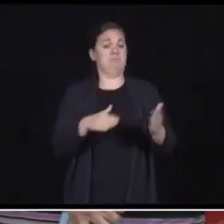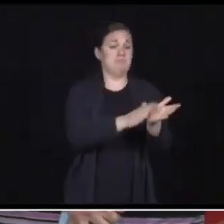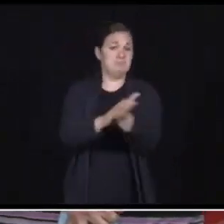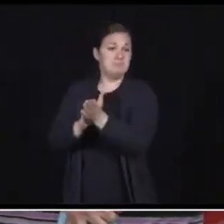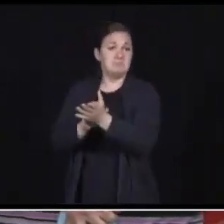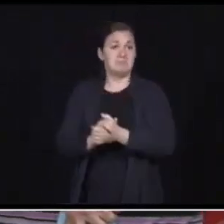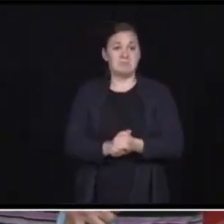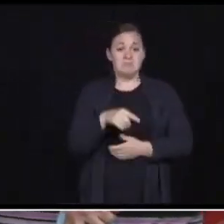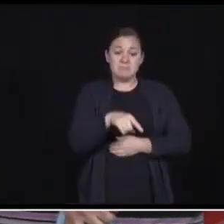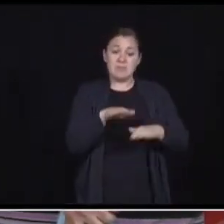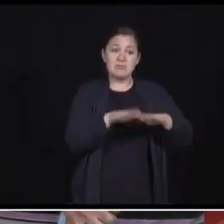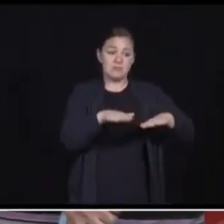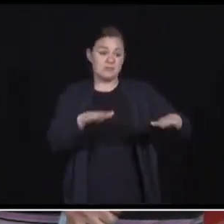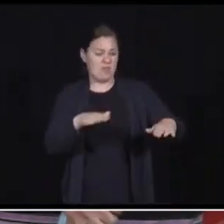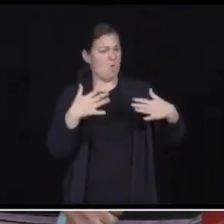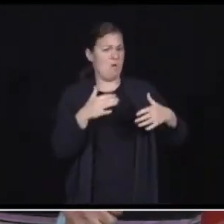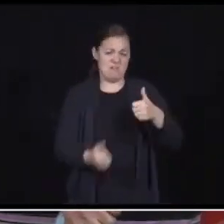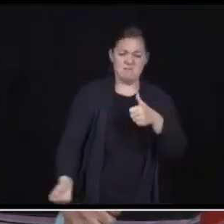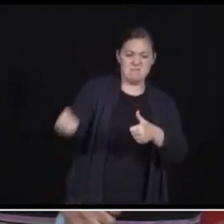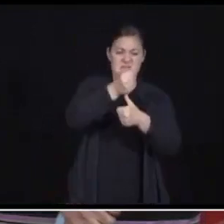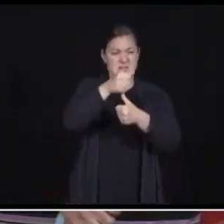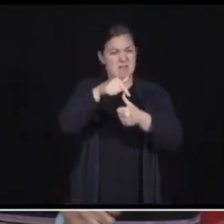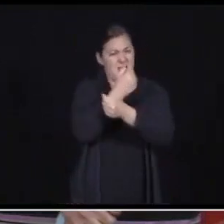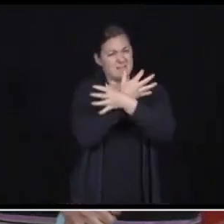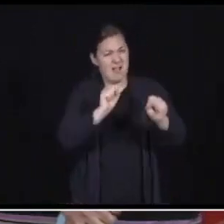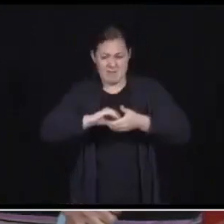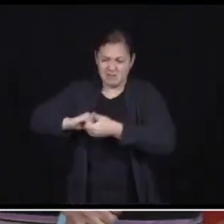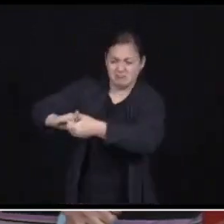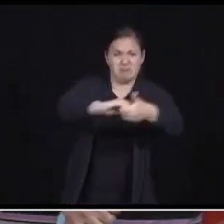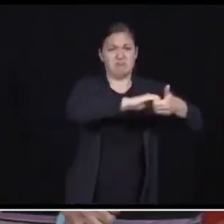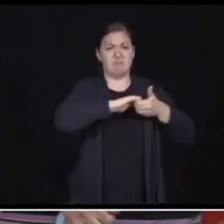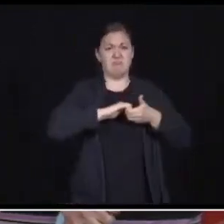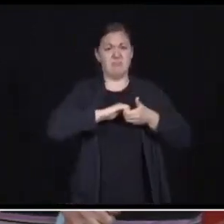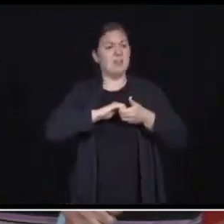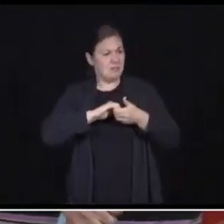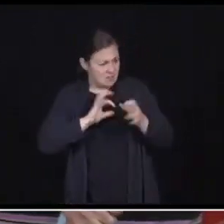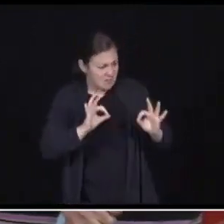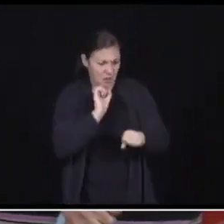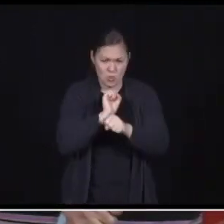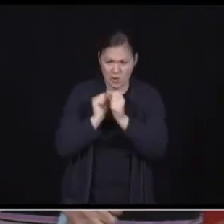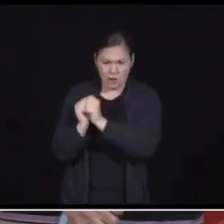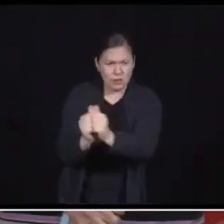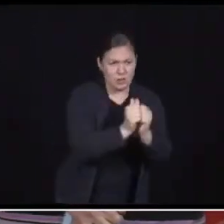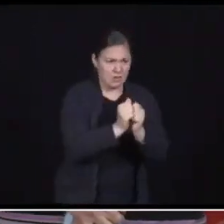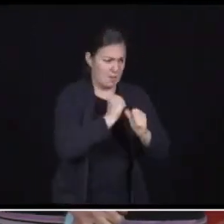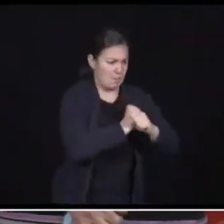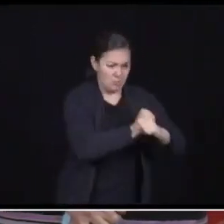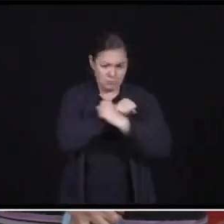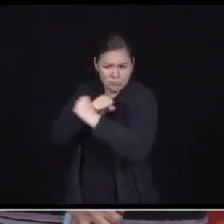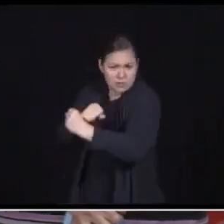safe, we all in this together. We all need to work together now to keep everyone safe and healthy. If we stick together,